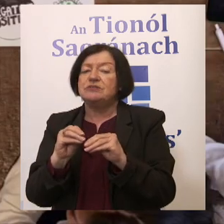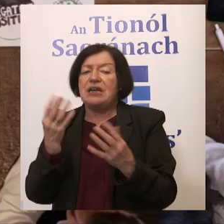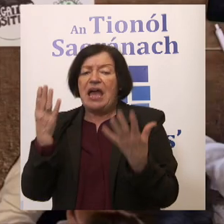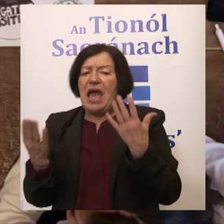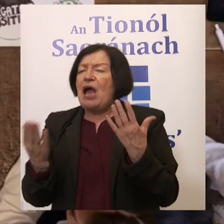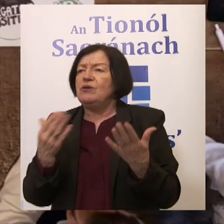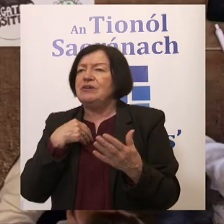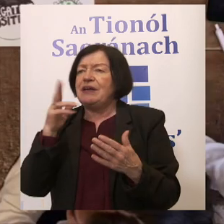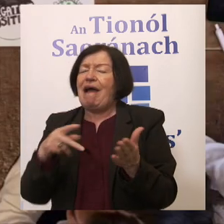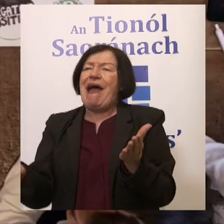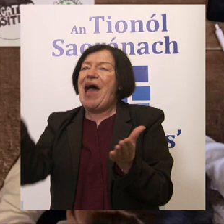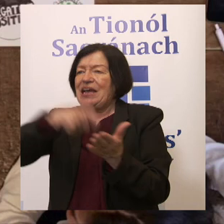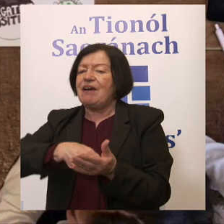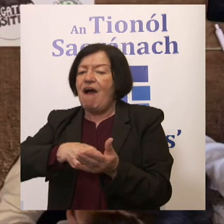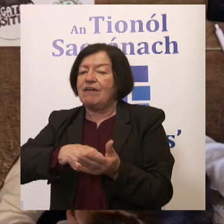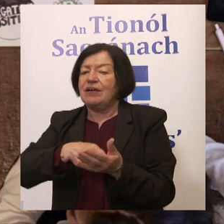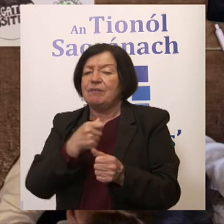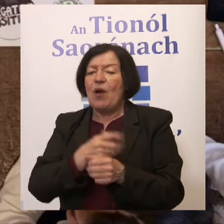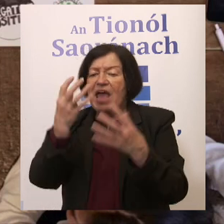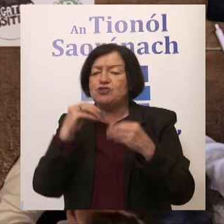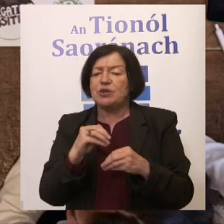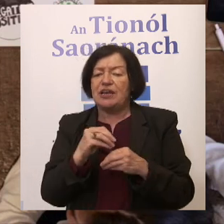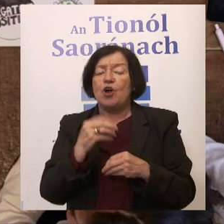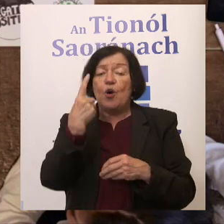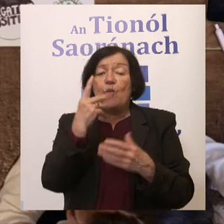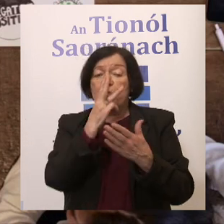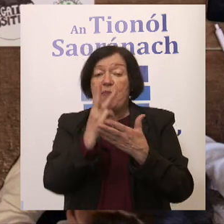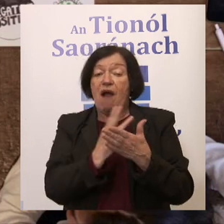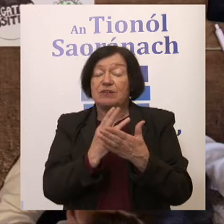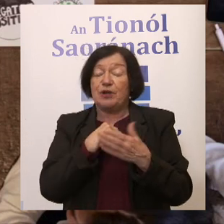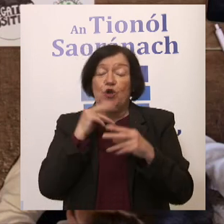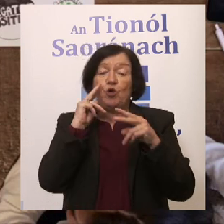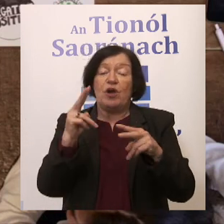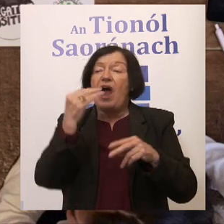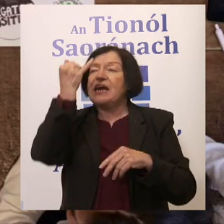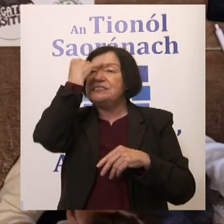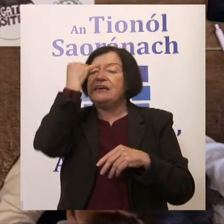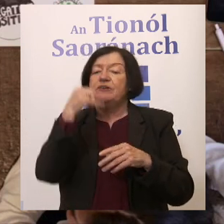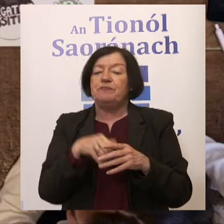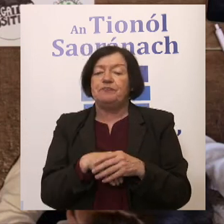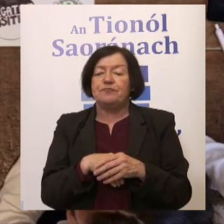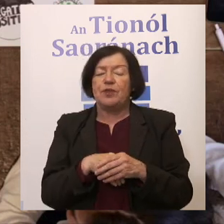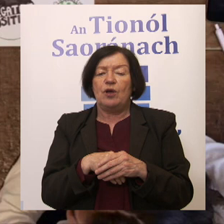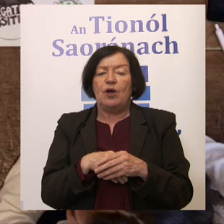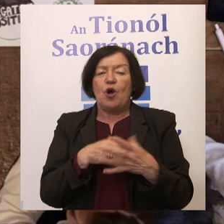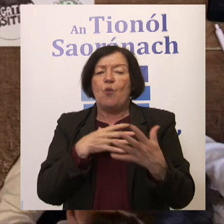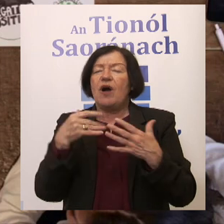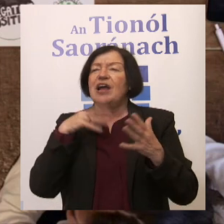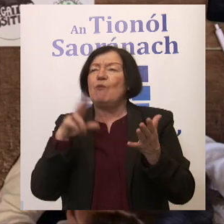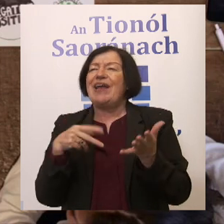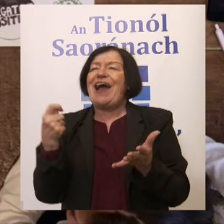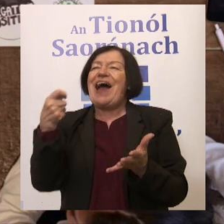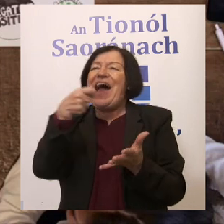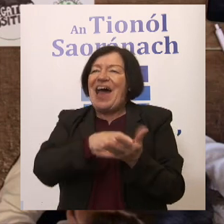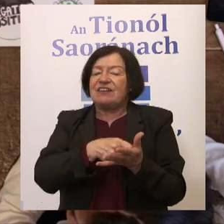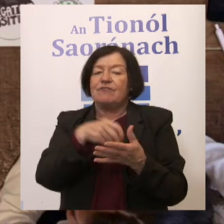can we do this? How can we add on to things in terms of education? Well, one aspect that we might look at is the idea of what can we add in